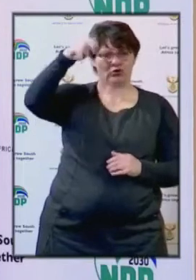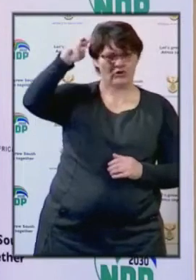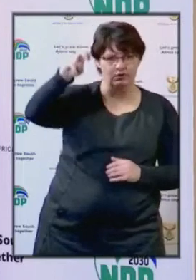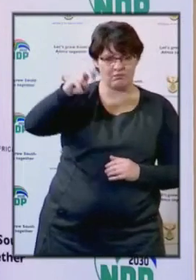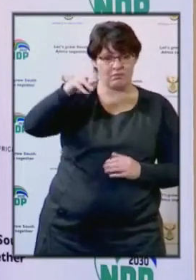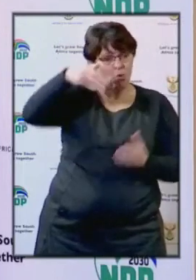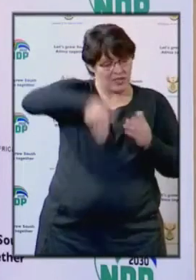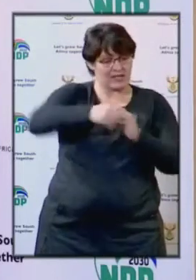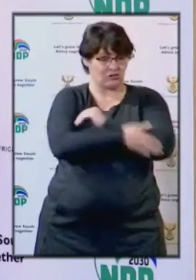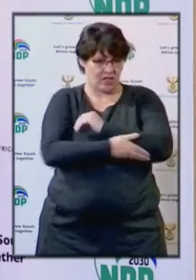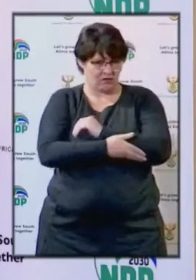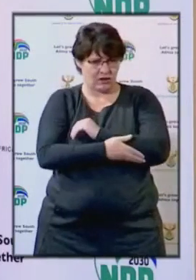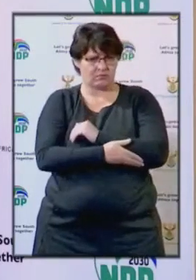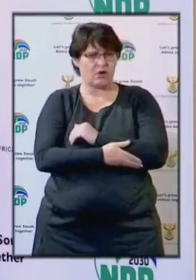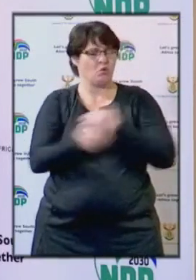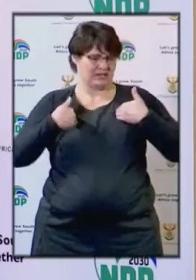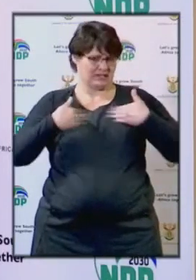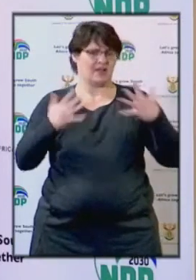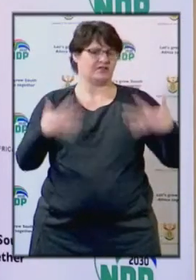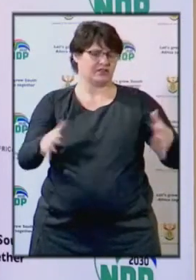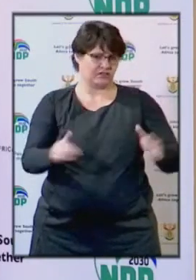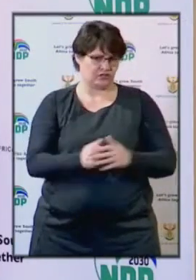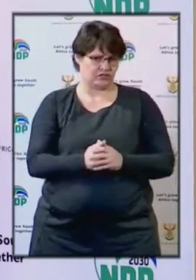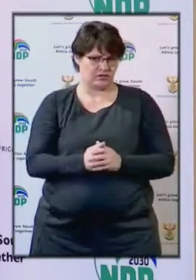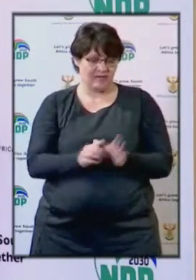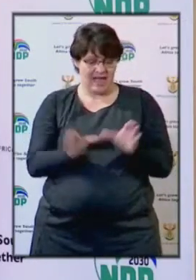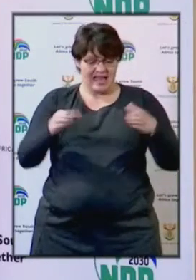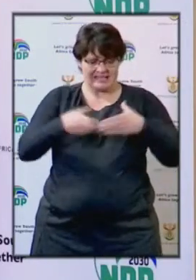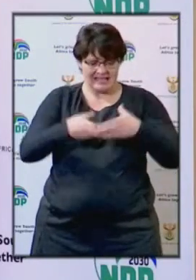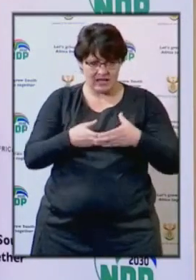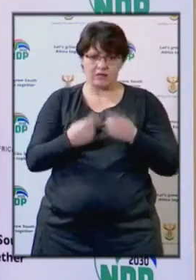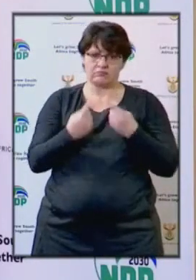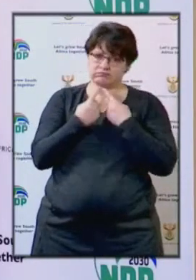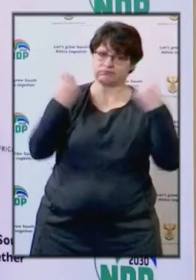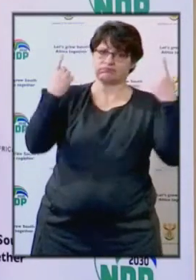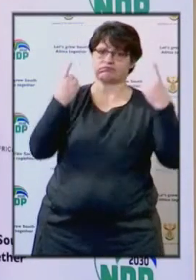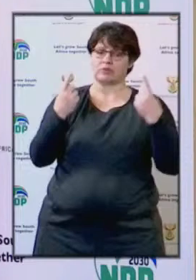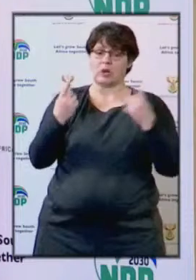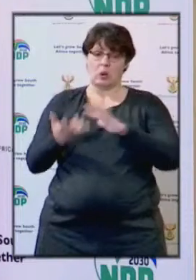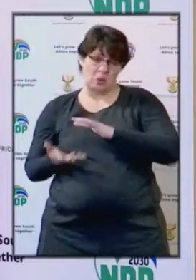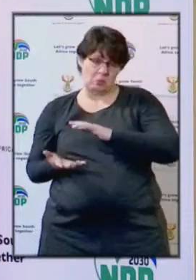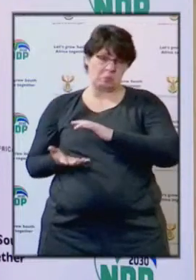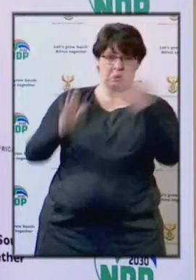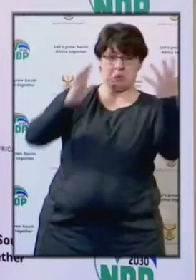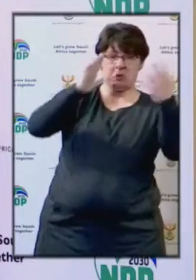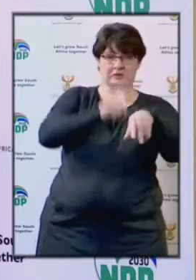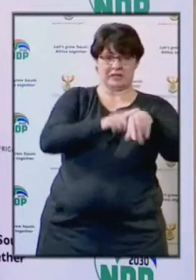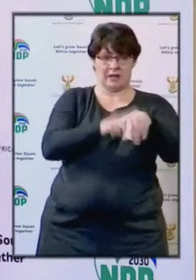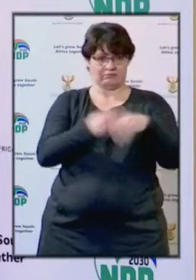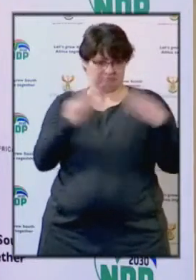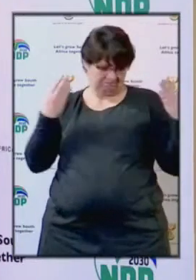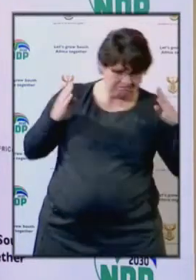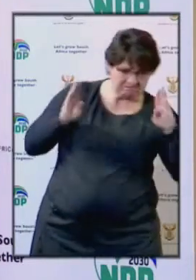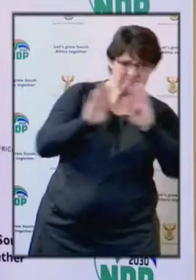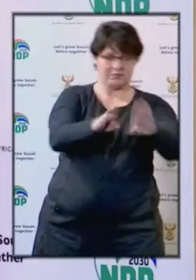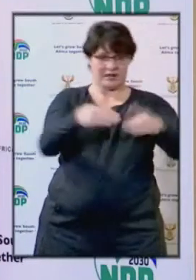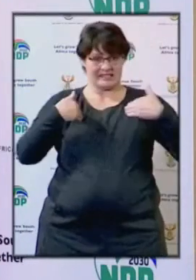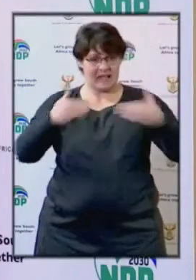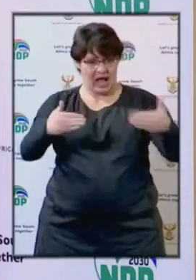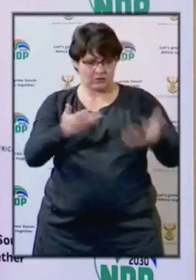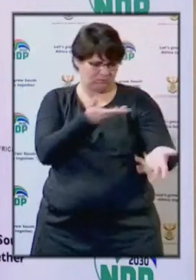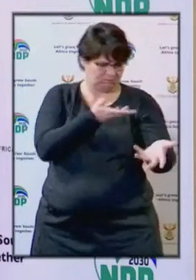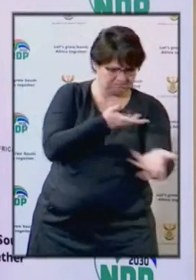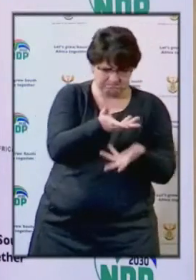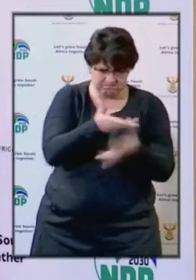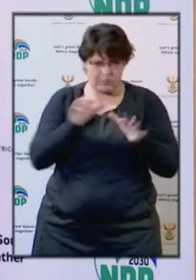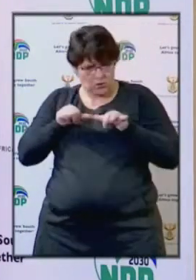been in consultation with the entire sector since the declaration of the state of disaster and the commencement of the lockdown to